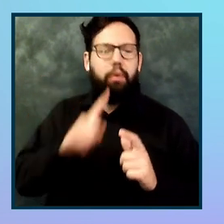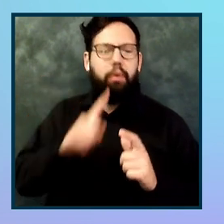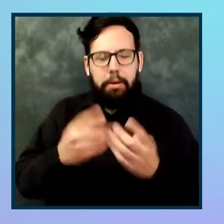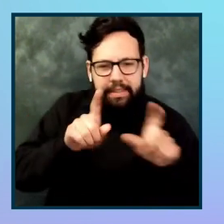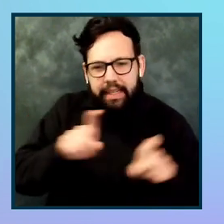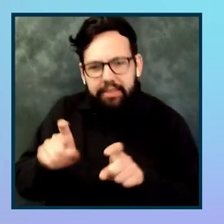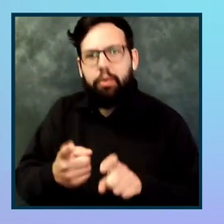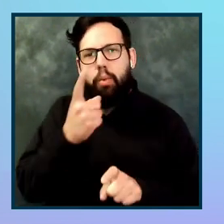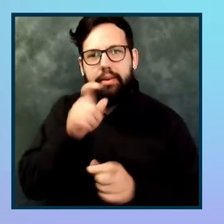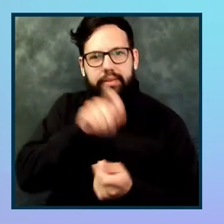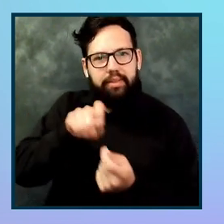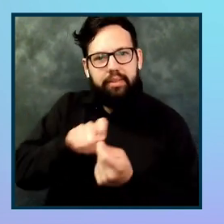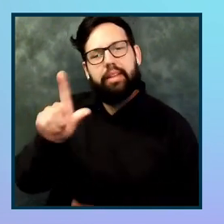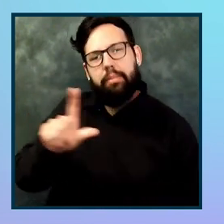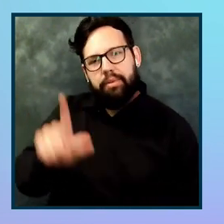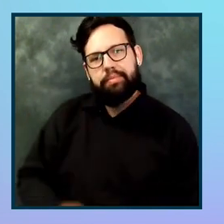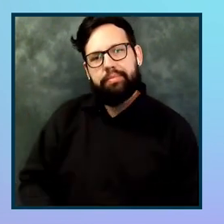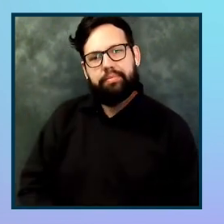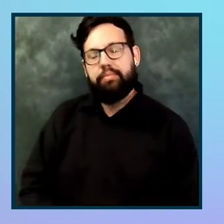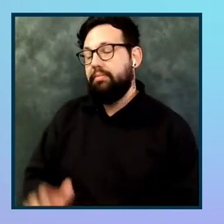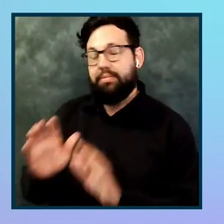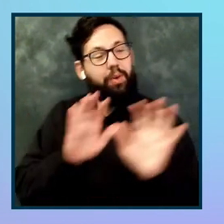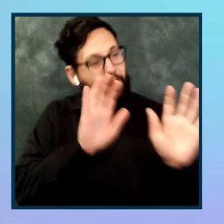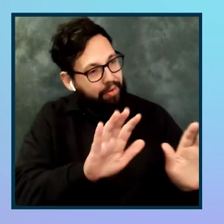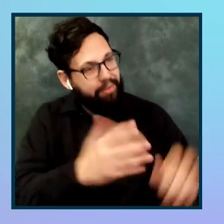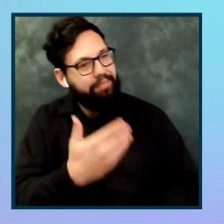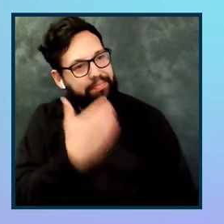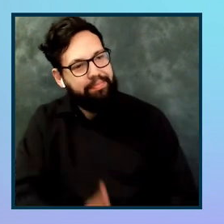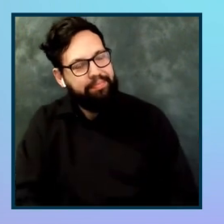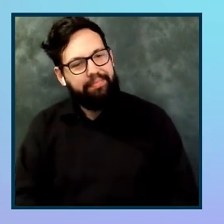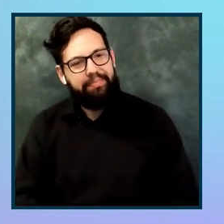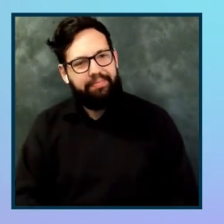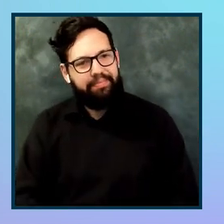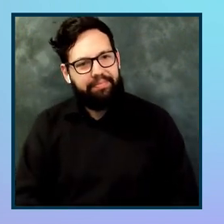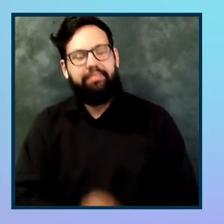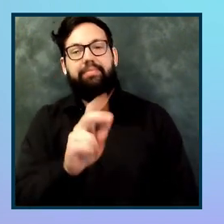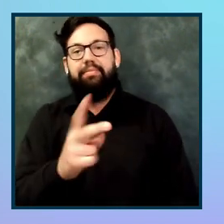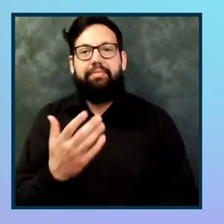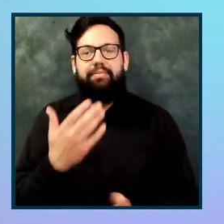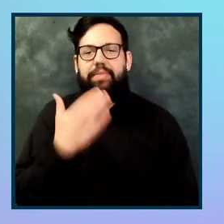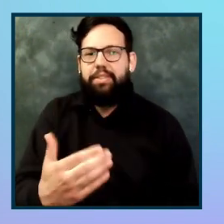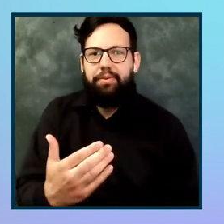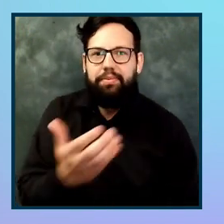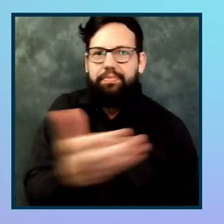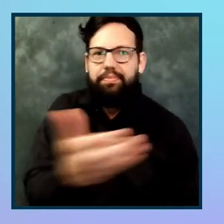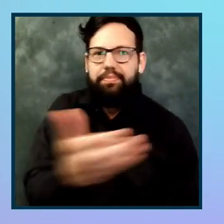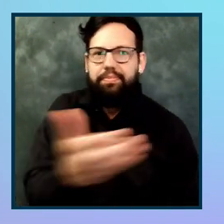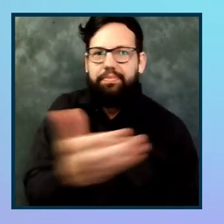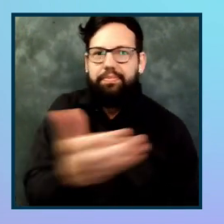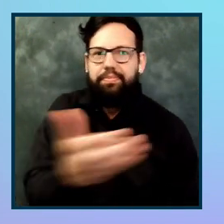Absolutely. Wonderful. Well, everyone, thank you so much for taking the time to join.